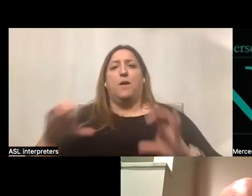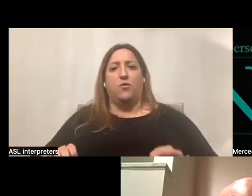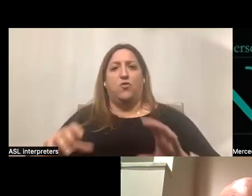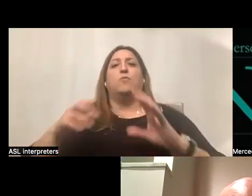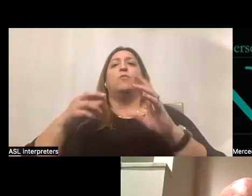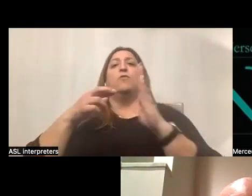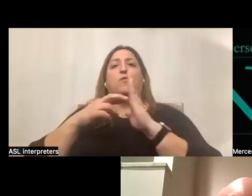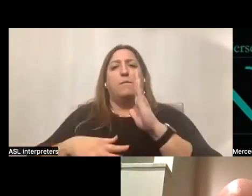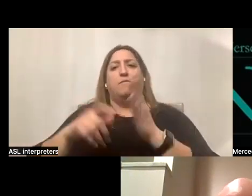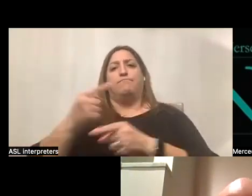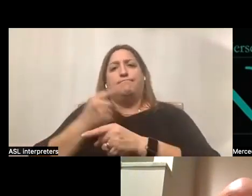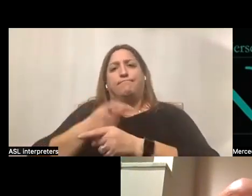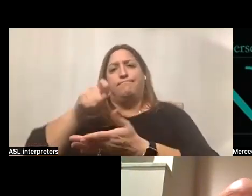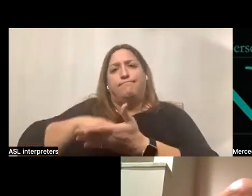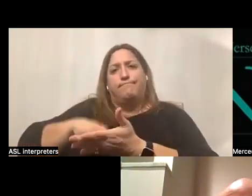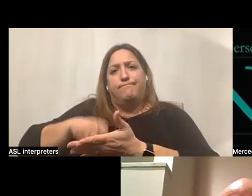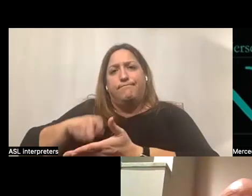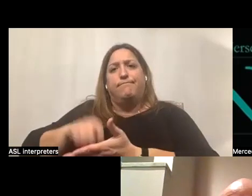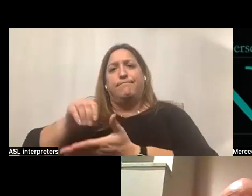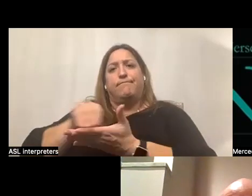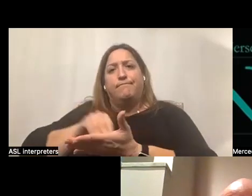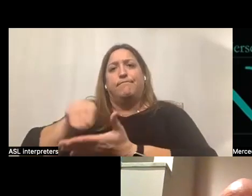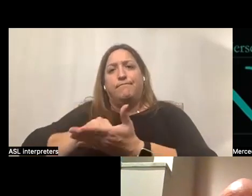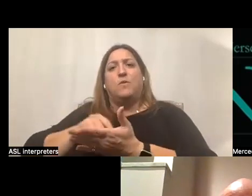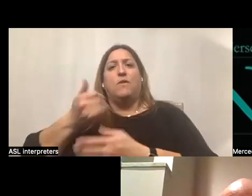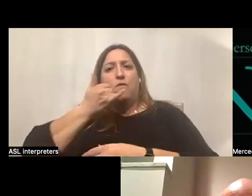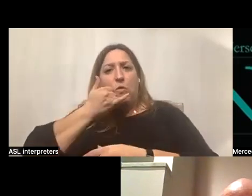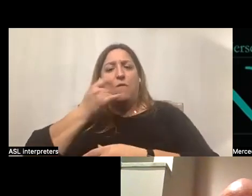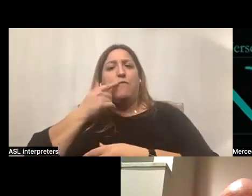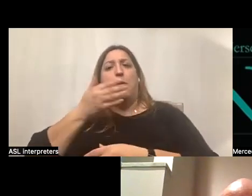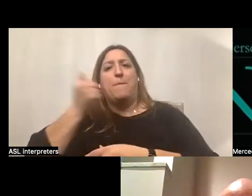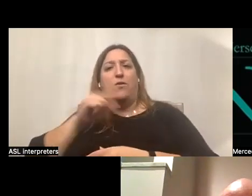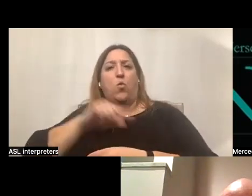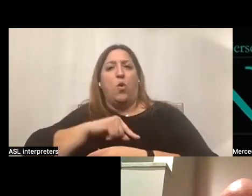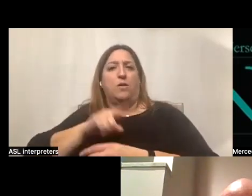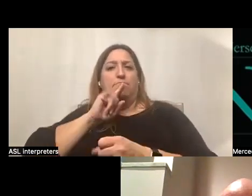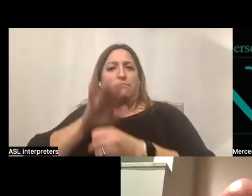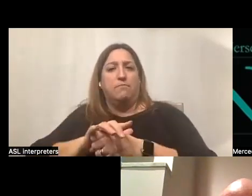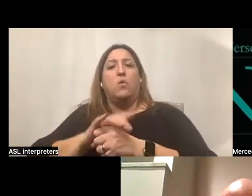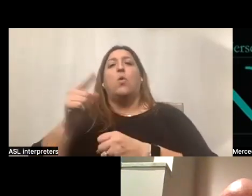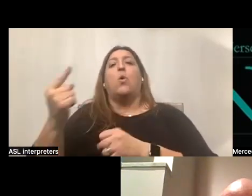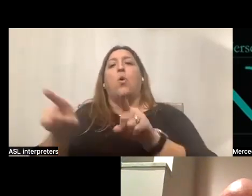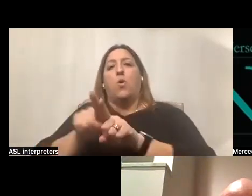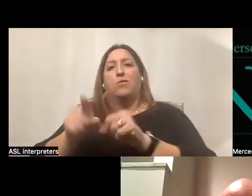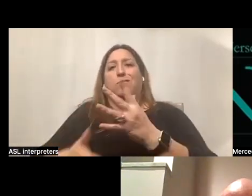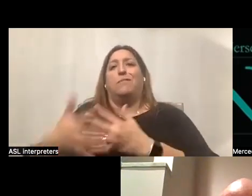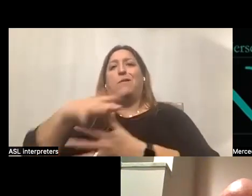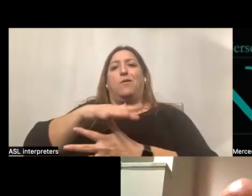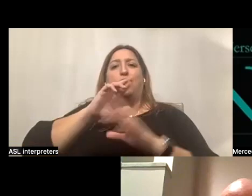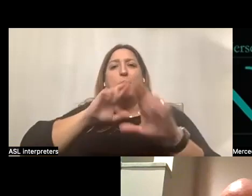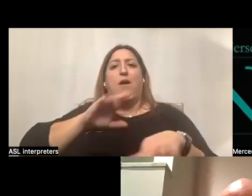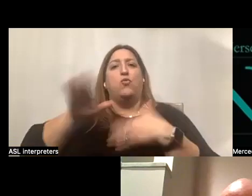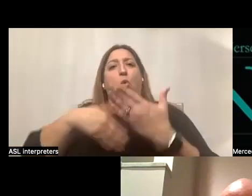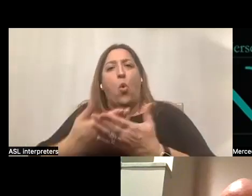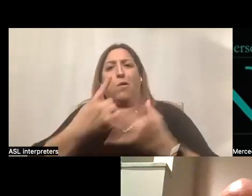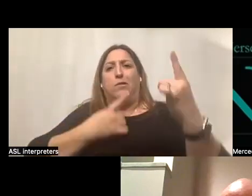document phone calls for the best quality assurance. They also make it a priority to respond to all inquiries they